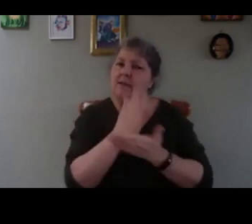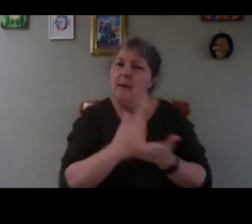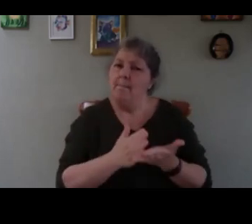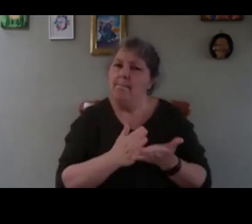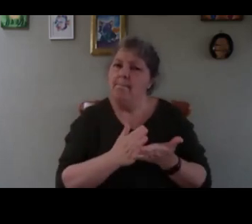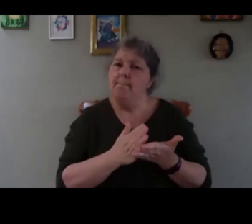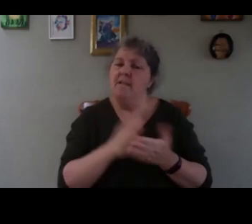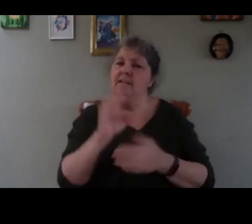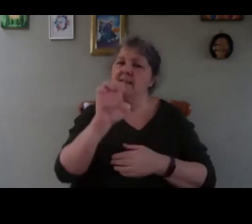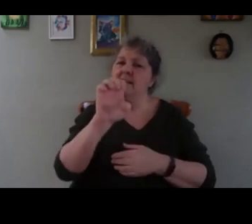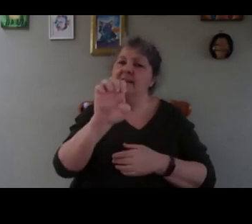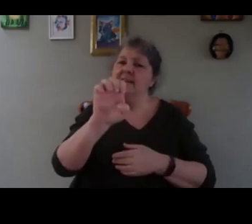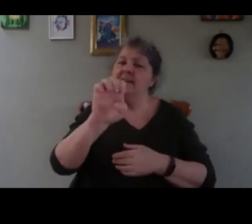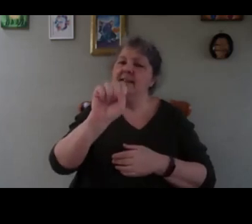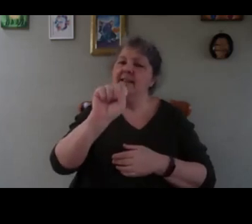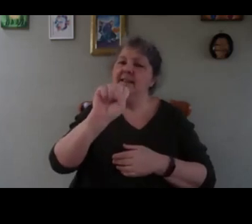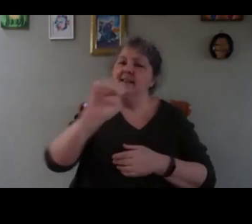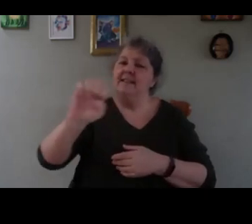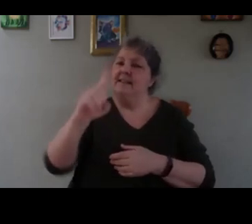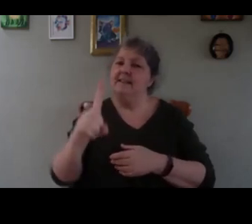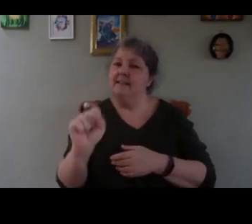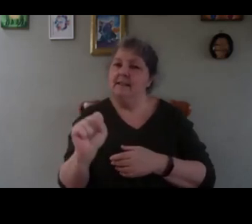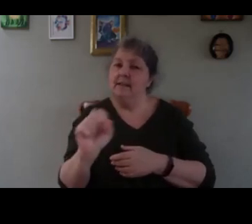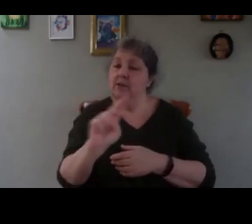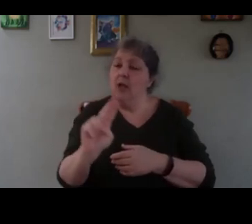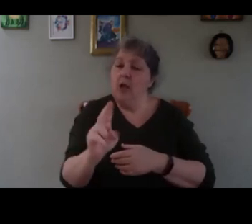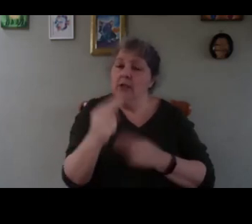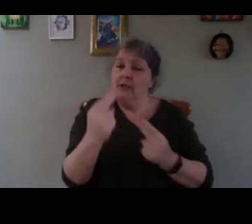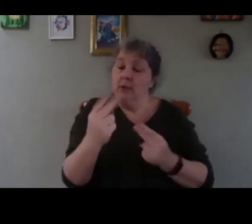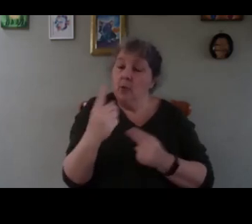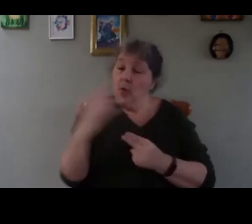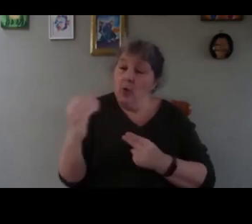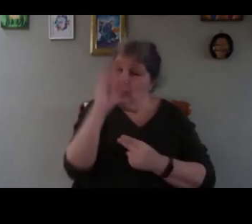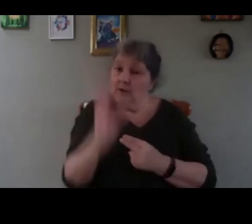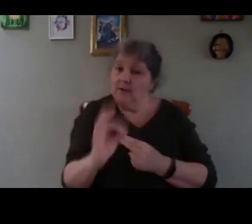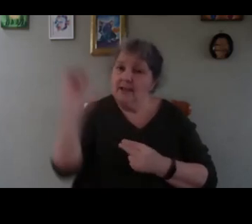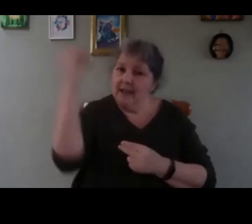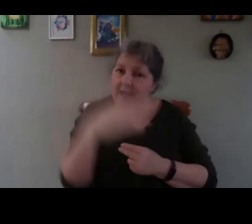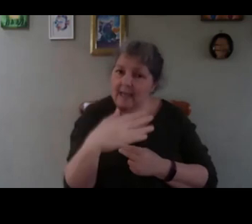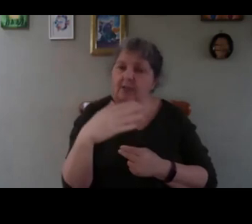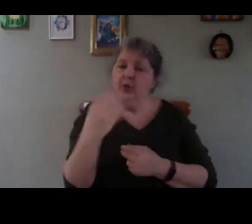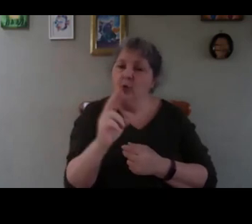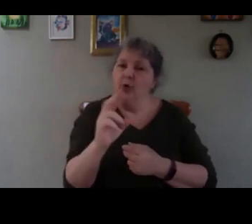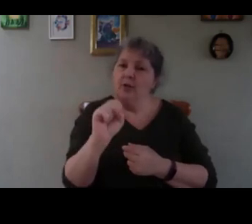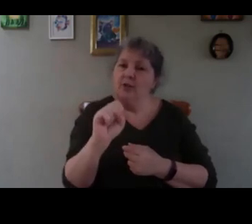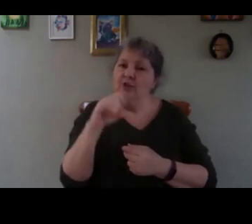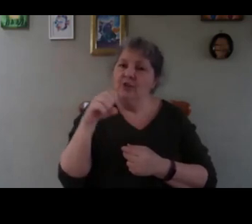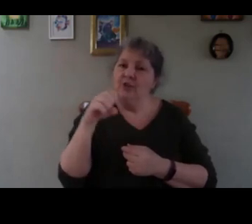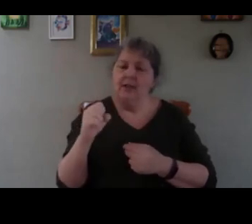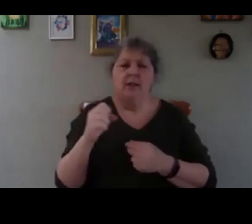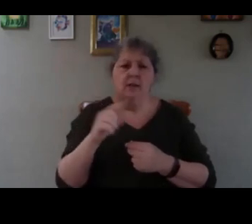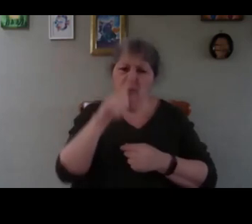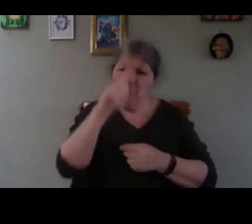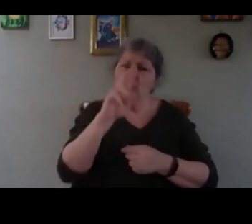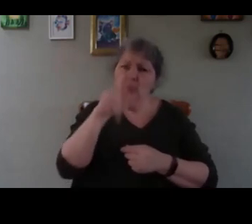seeds but it's not 100% need lighter shade and then you can see that they have different requirement